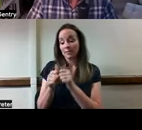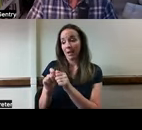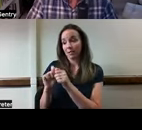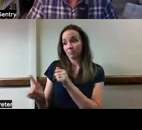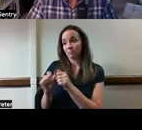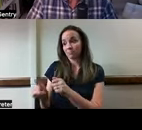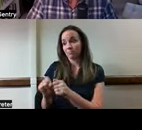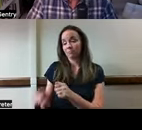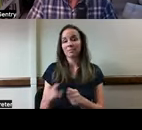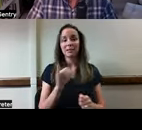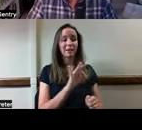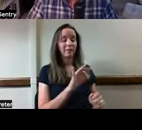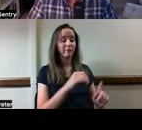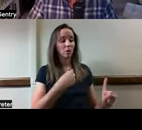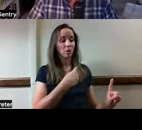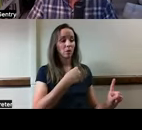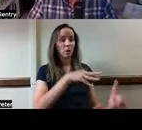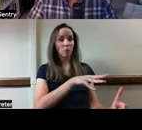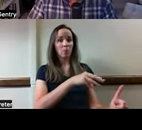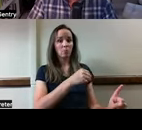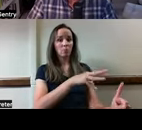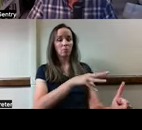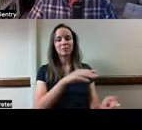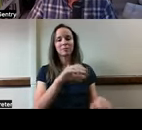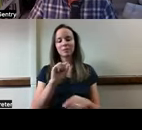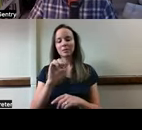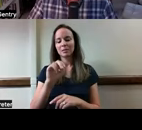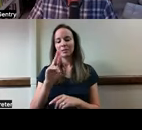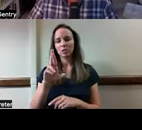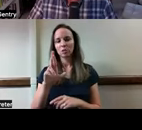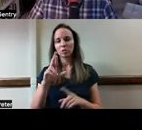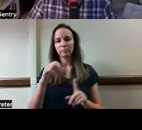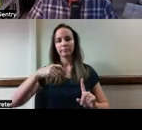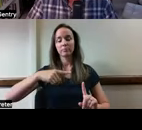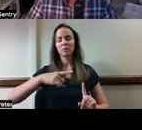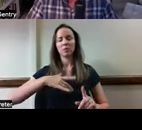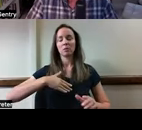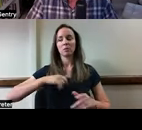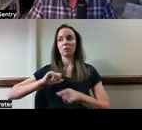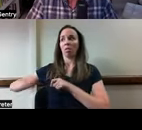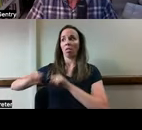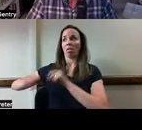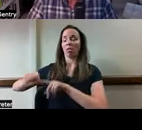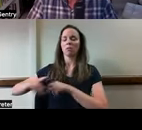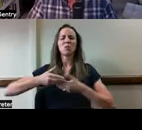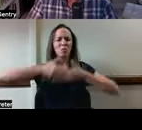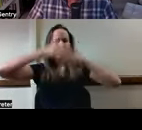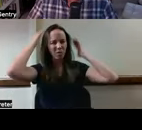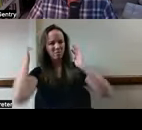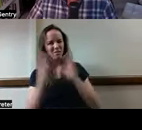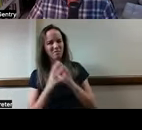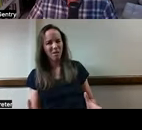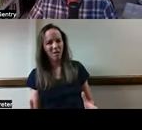time a sensor gets activated. That's going to be a lot of text all day long. It's going to be overwhelming. So what you can also do